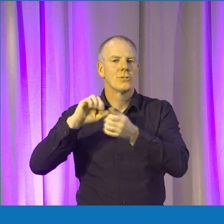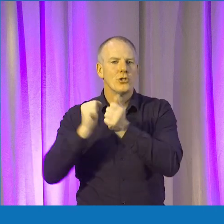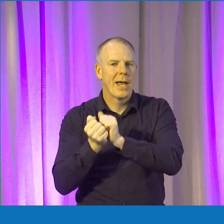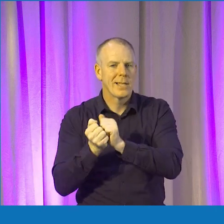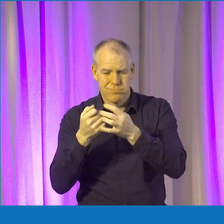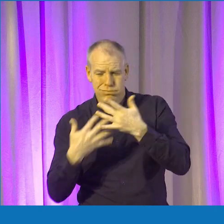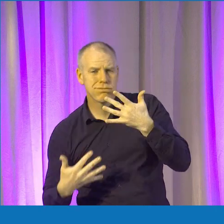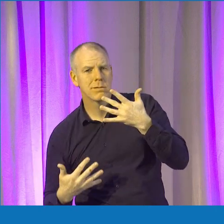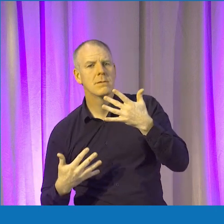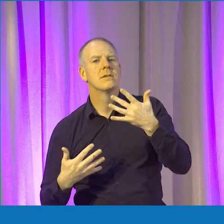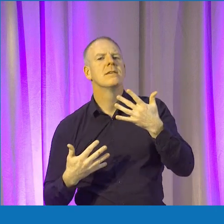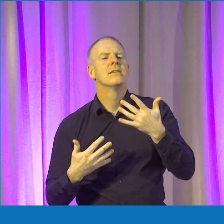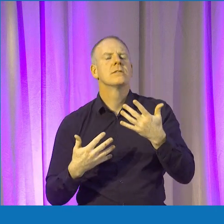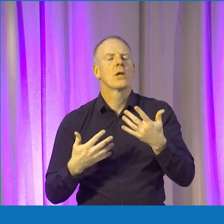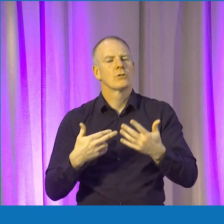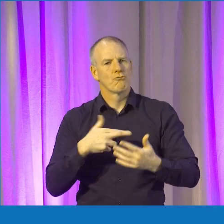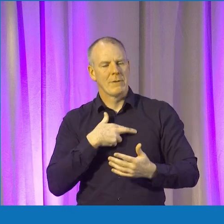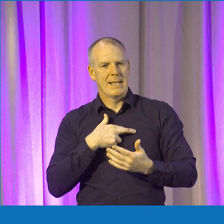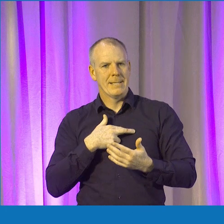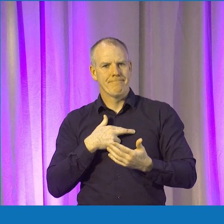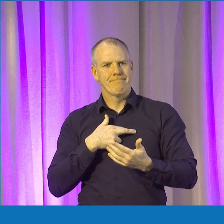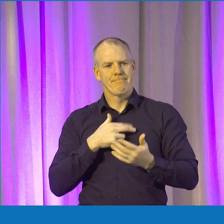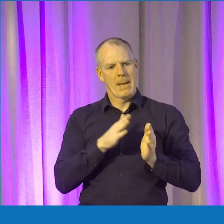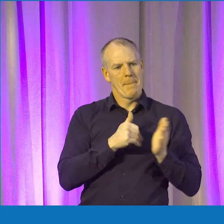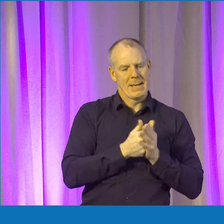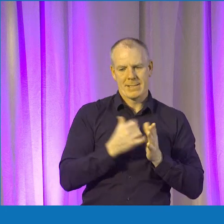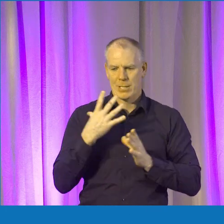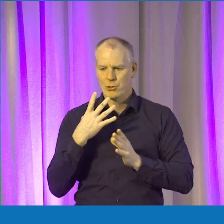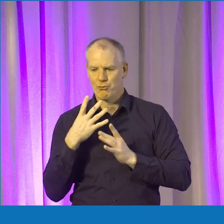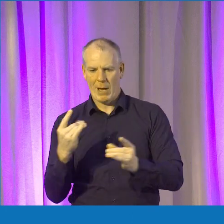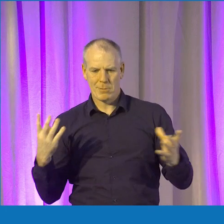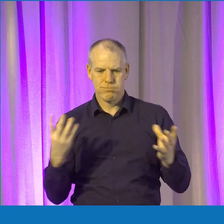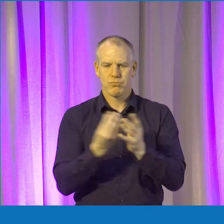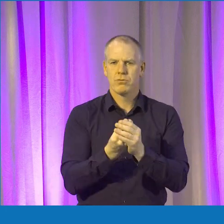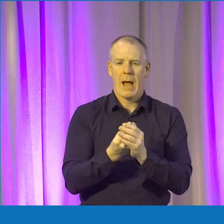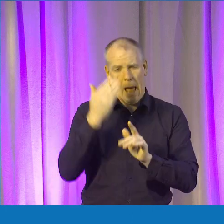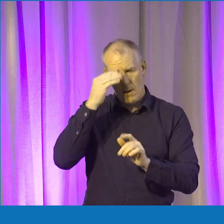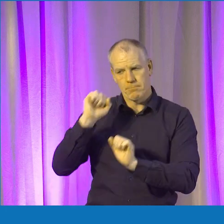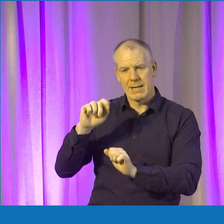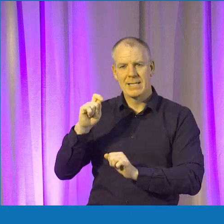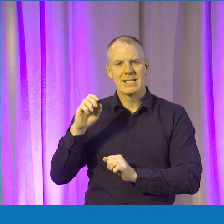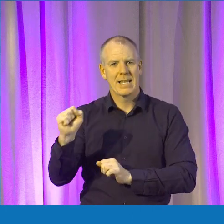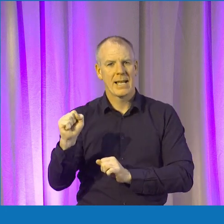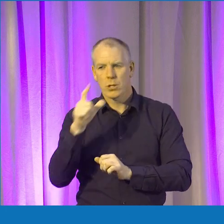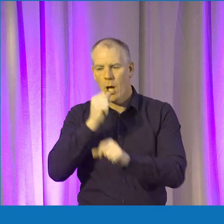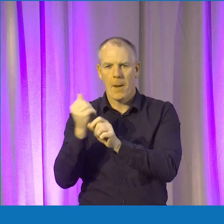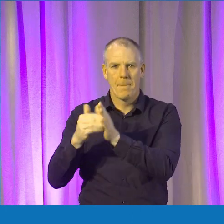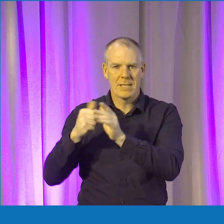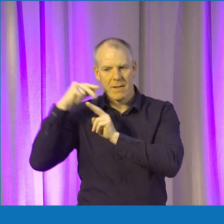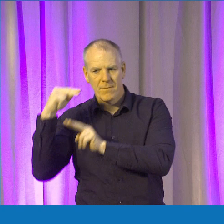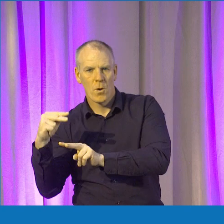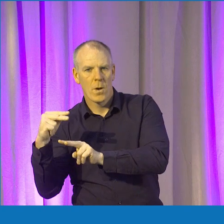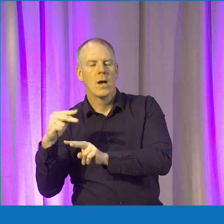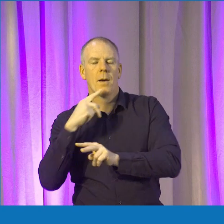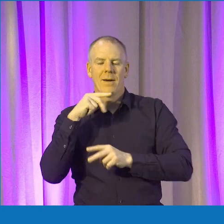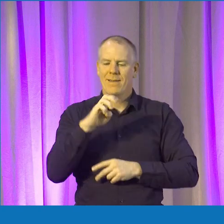So it's kind of halfway down the middle of business and charity. know TESS are more focused on the entrepreneurial side, but Enactus,